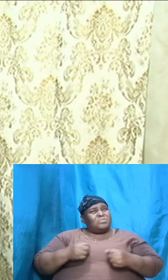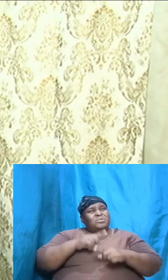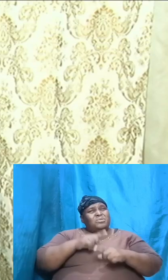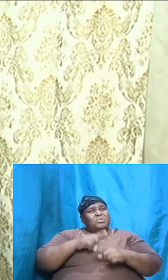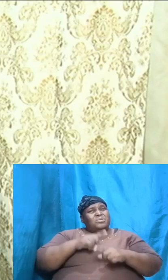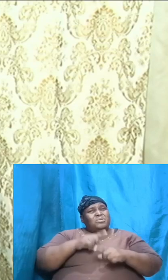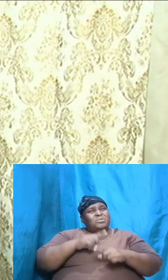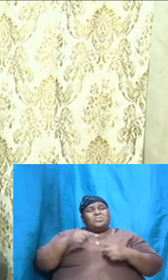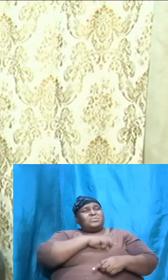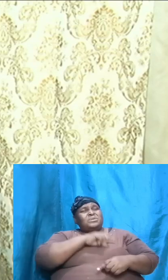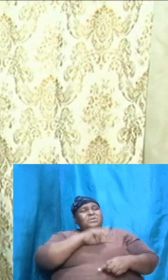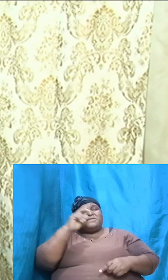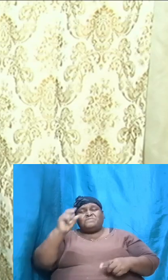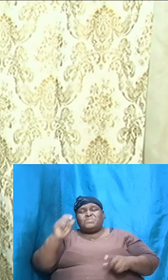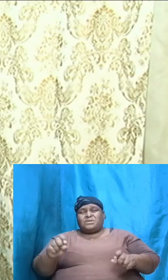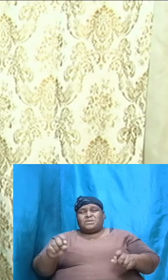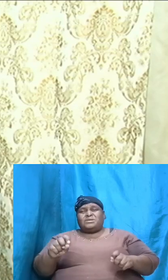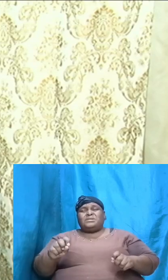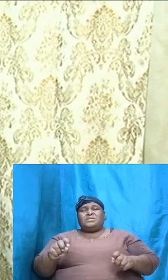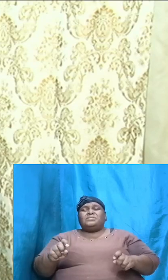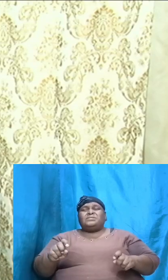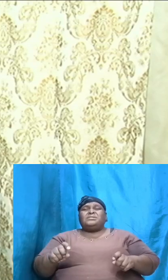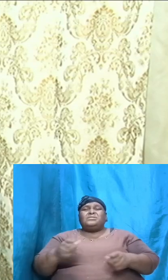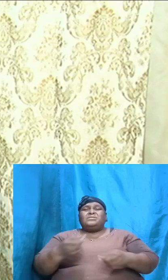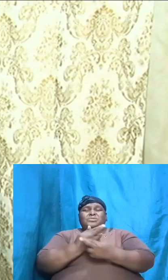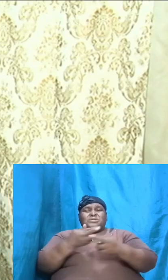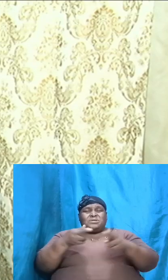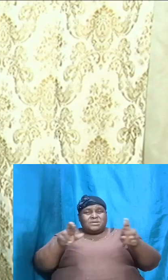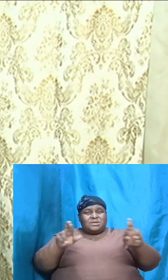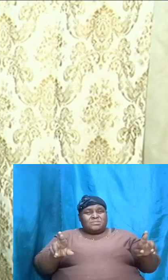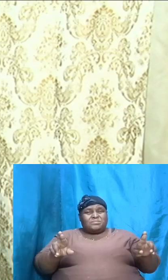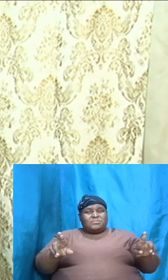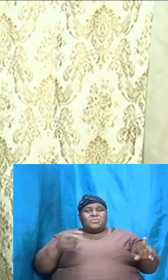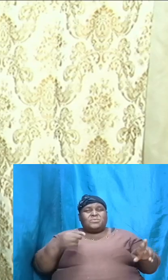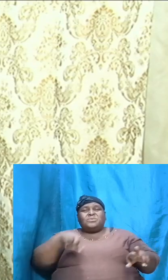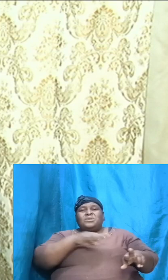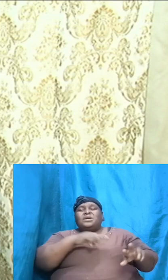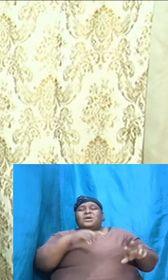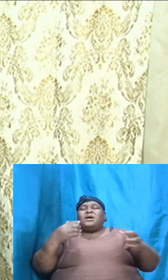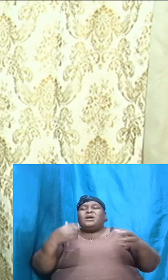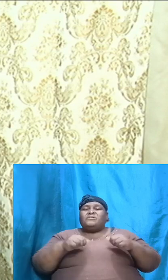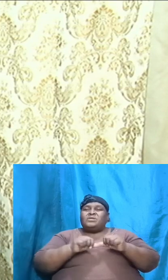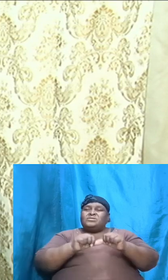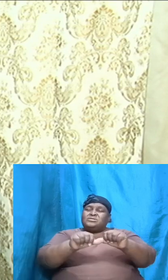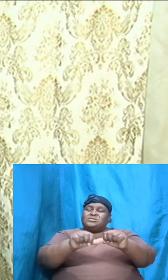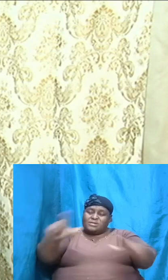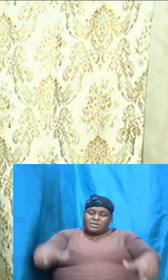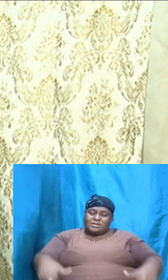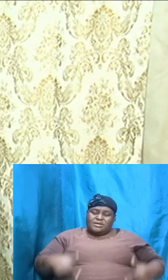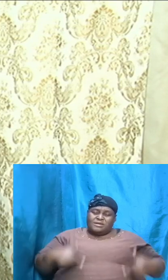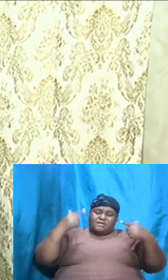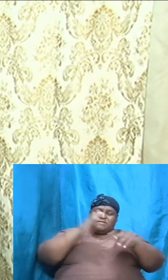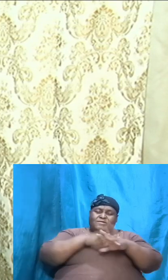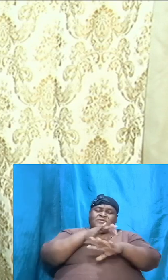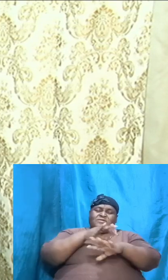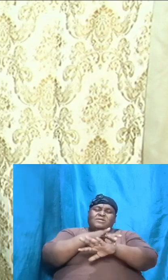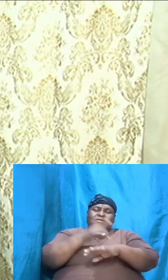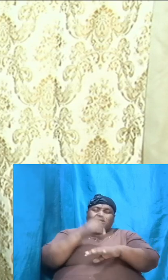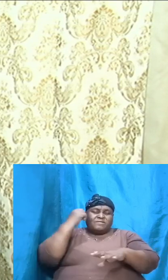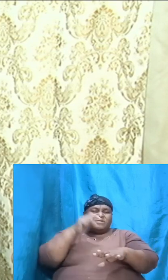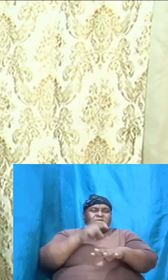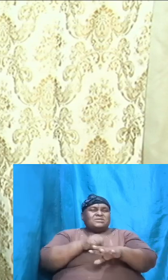redeemed and having been redeemed, we would have continued to live on this earth for a time